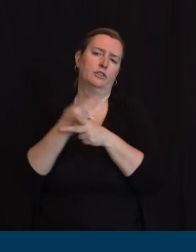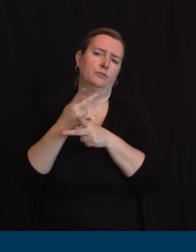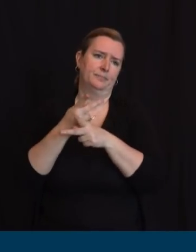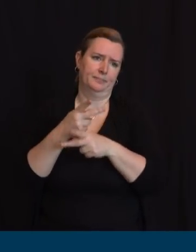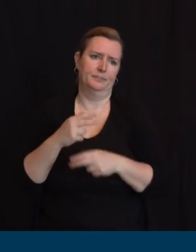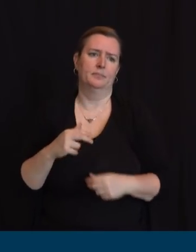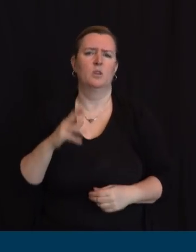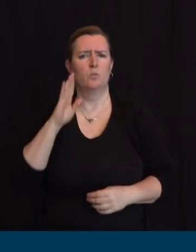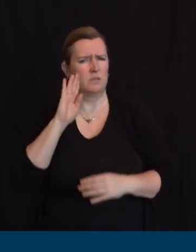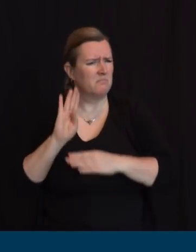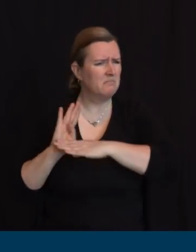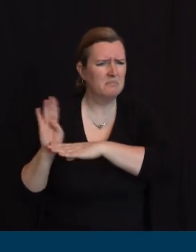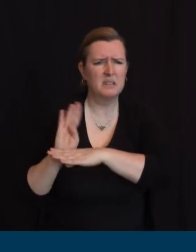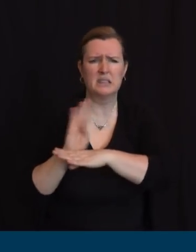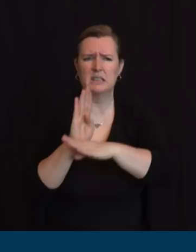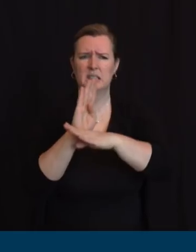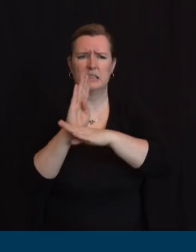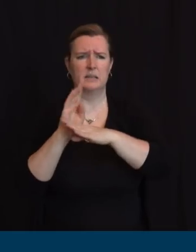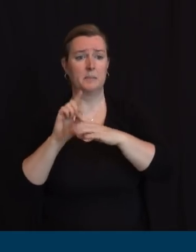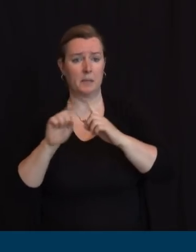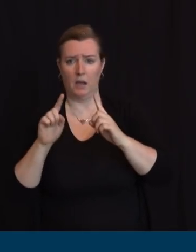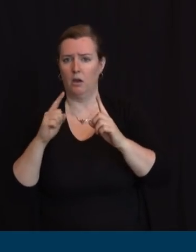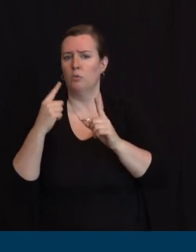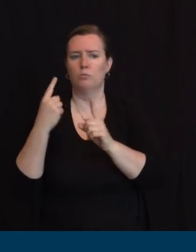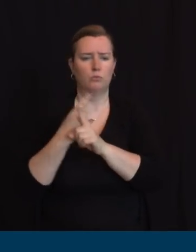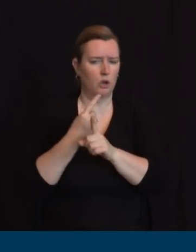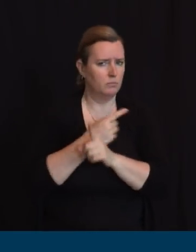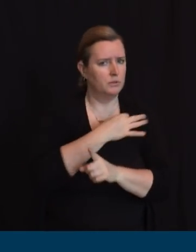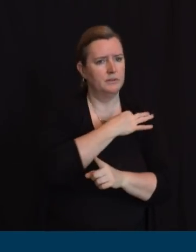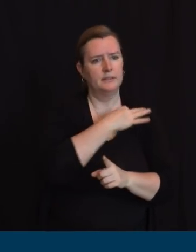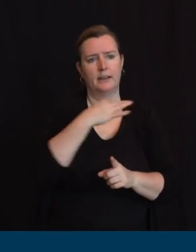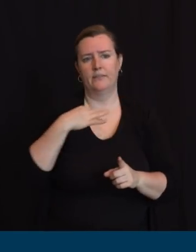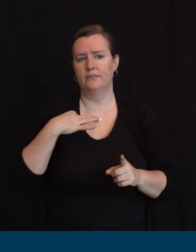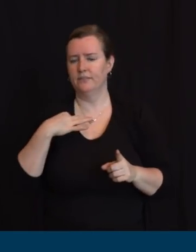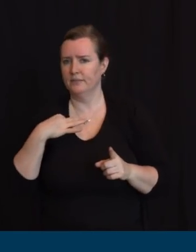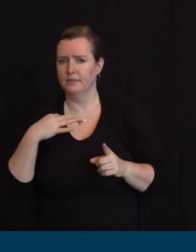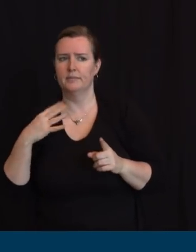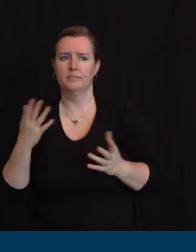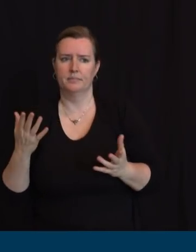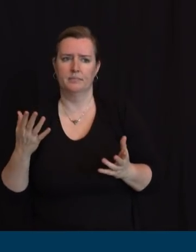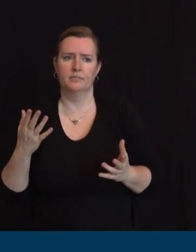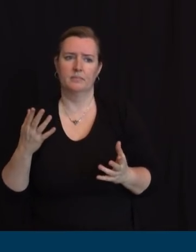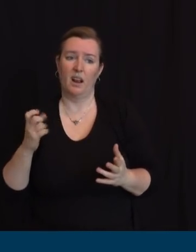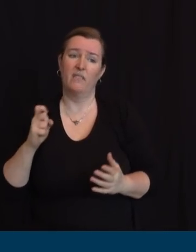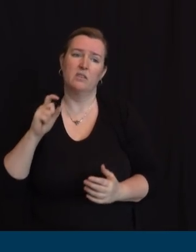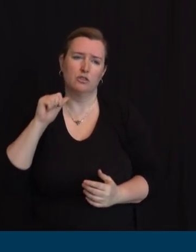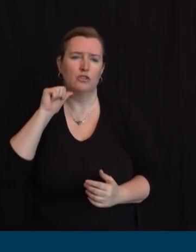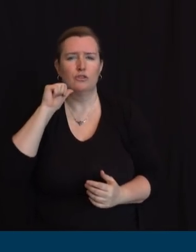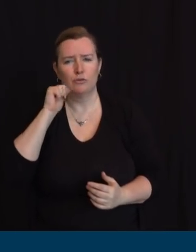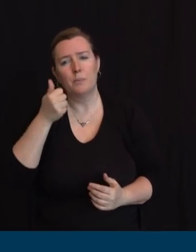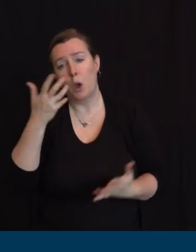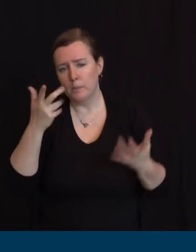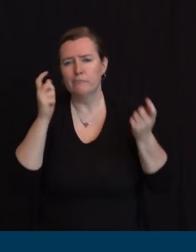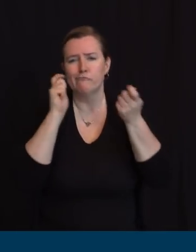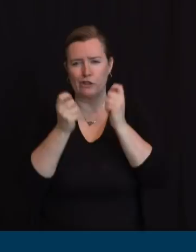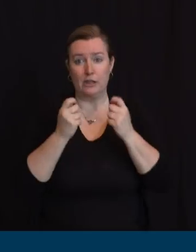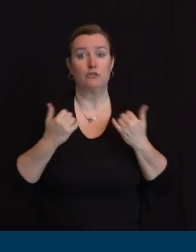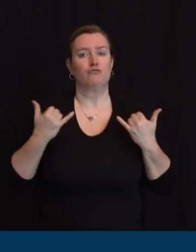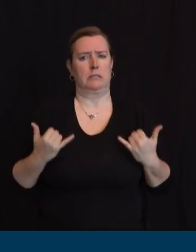And this will change tomorrow. How about underlying conditions?